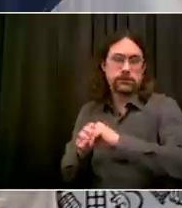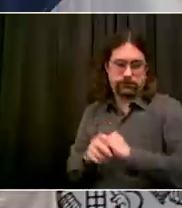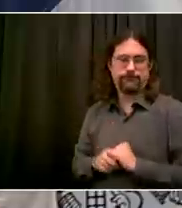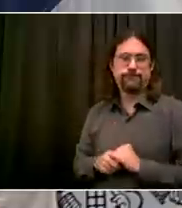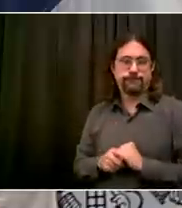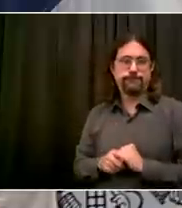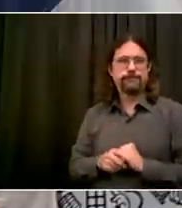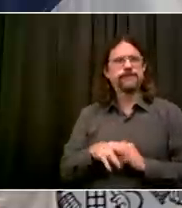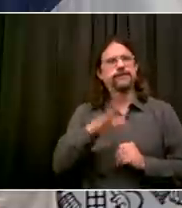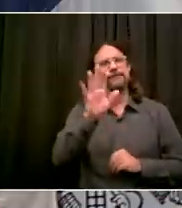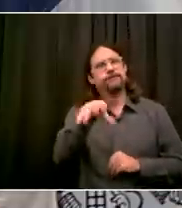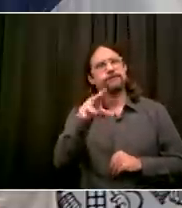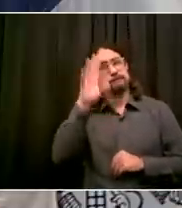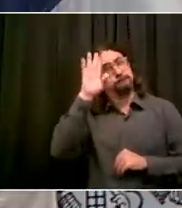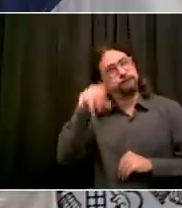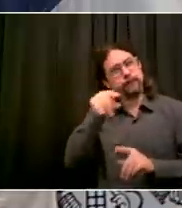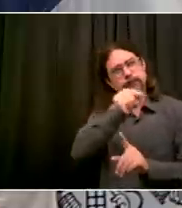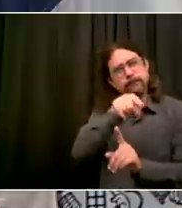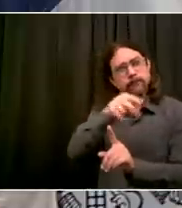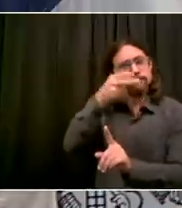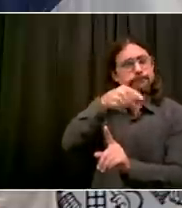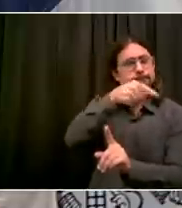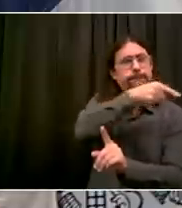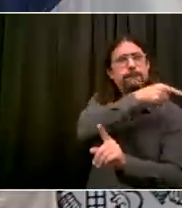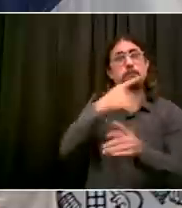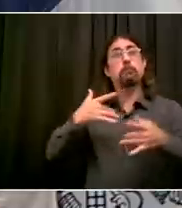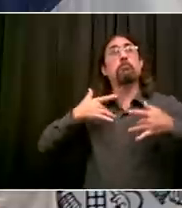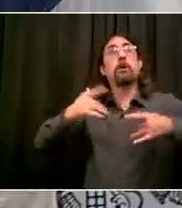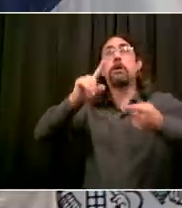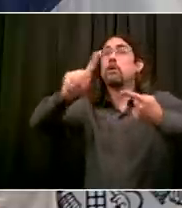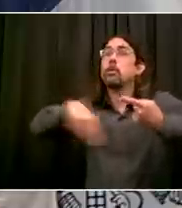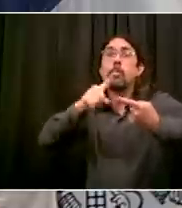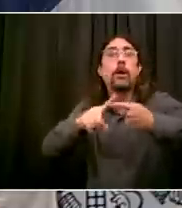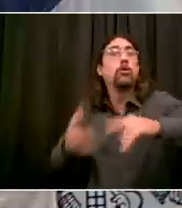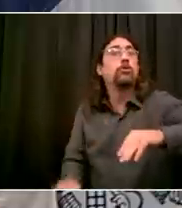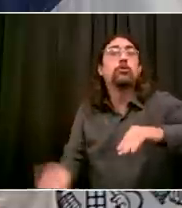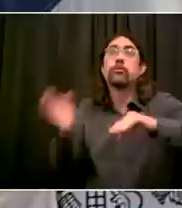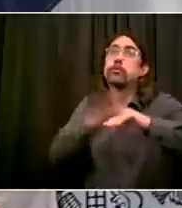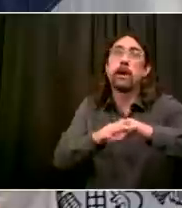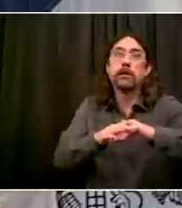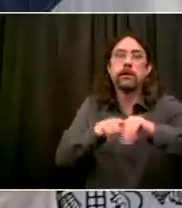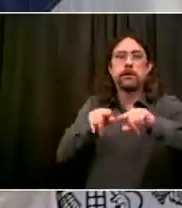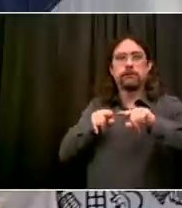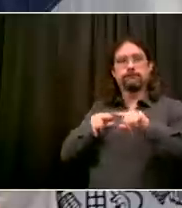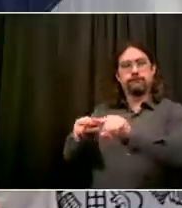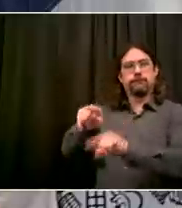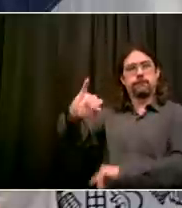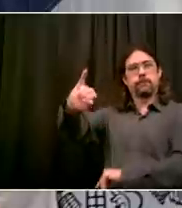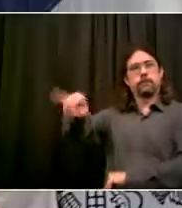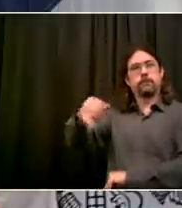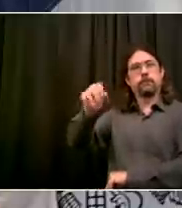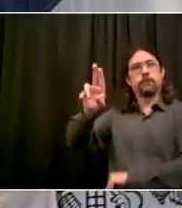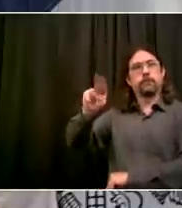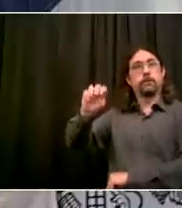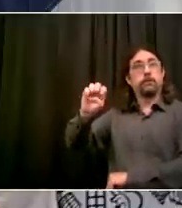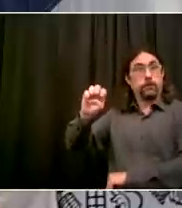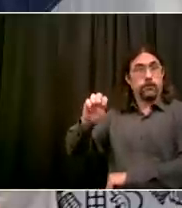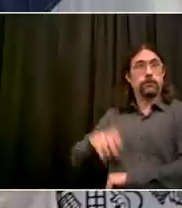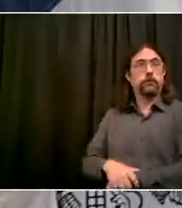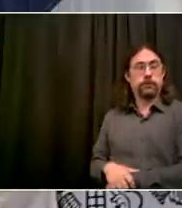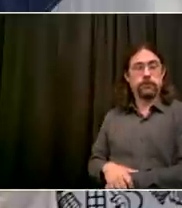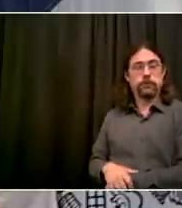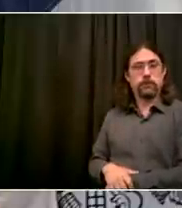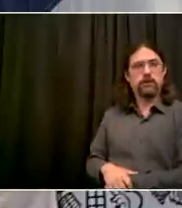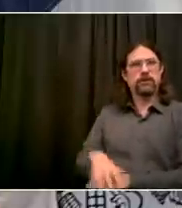you be reducing the number of special assistants, many of whom earn more than $100,000 a year? So, Jillian, let me try and